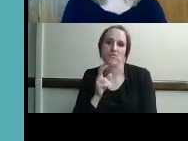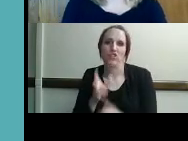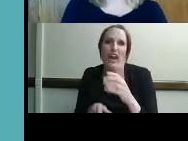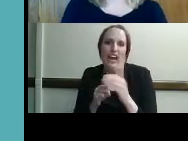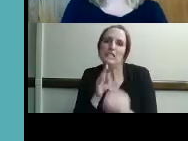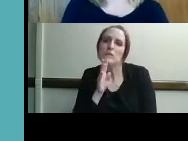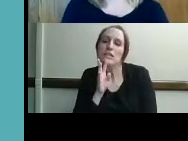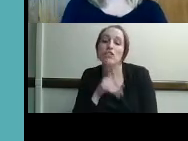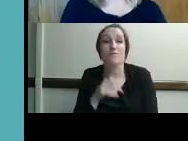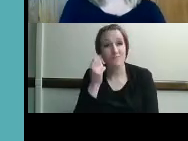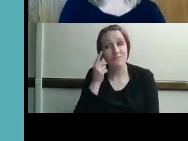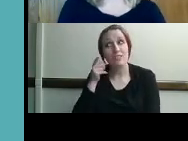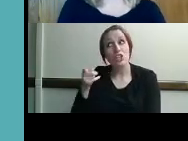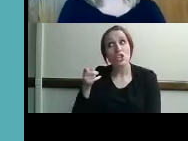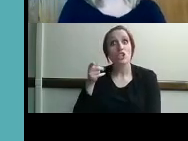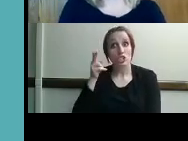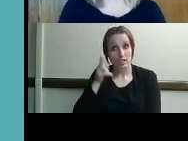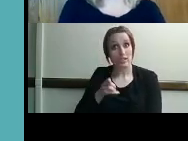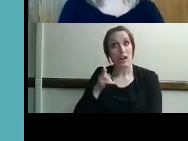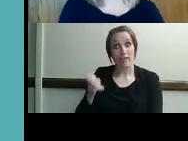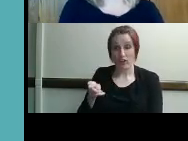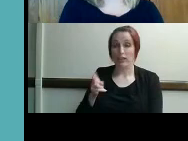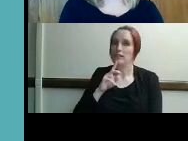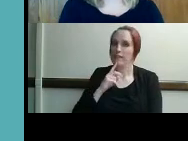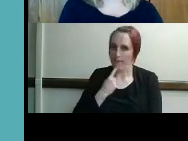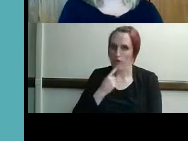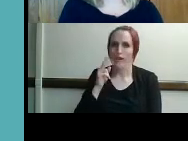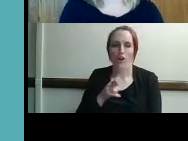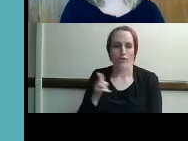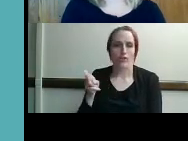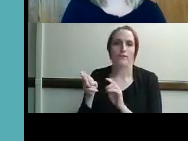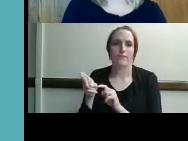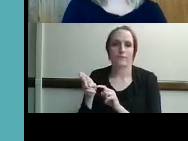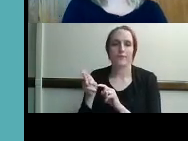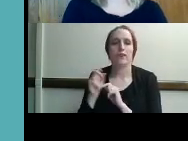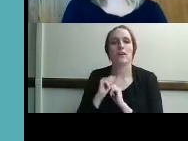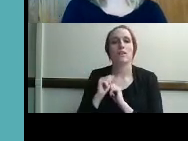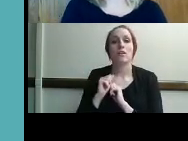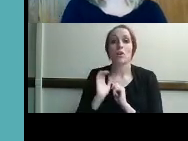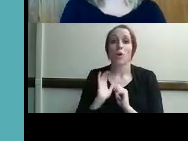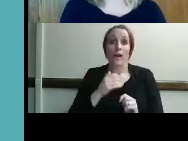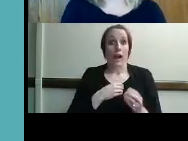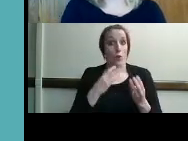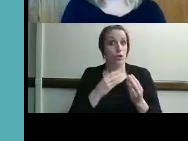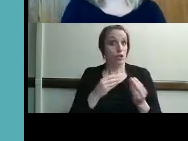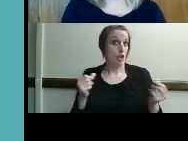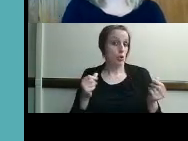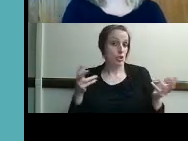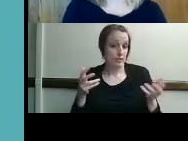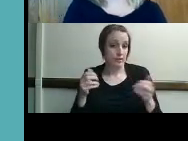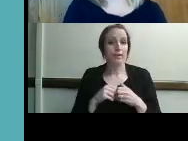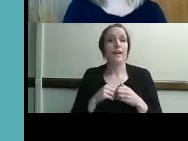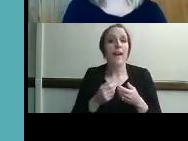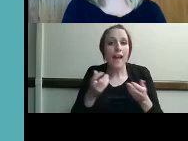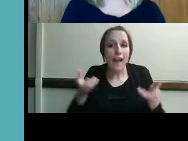uh severely hard of hearing or is still severely hard of hearing so the solution for her was to get um headphones